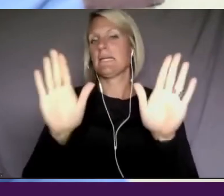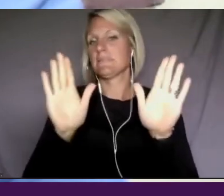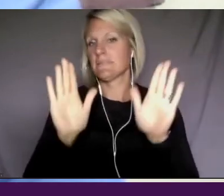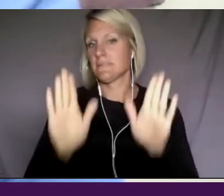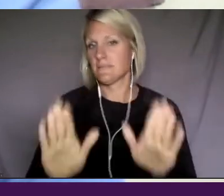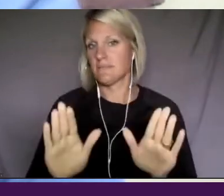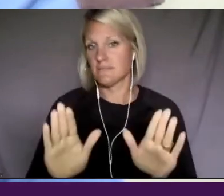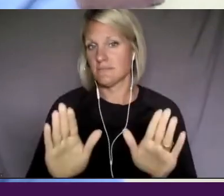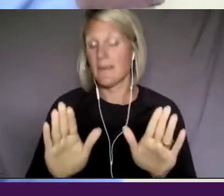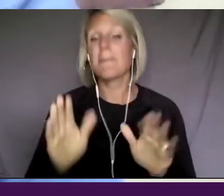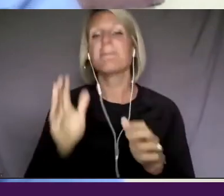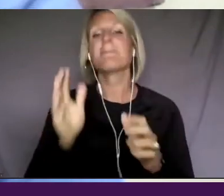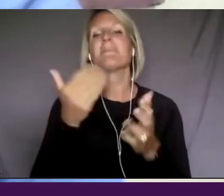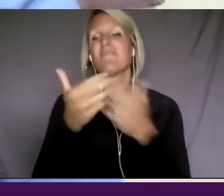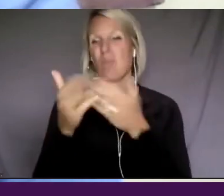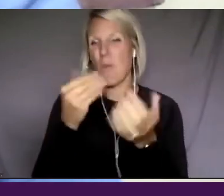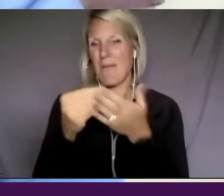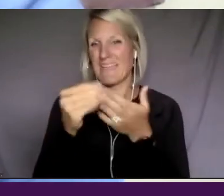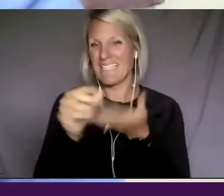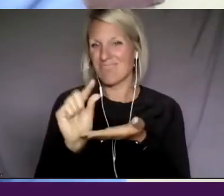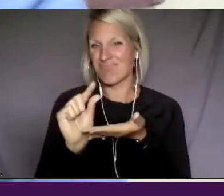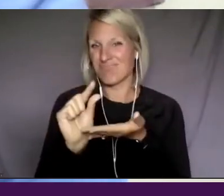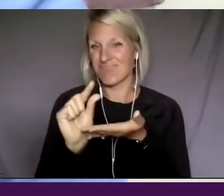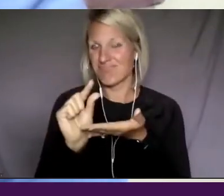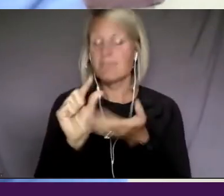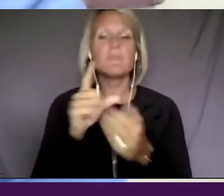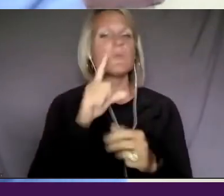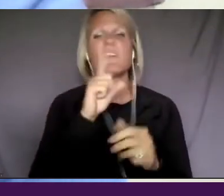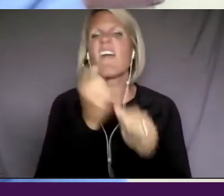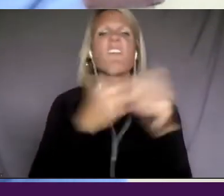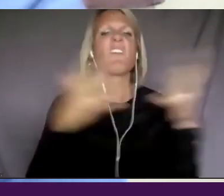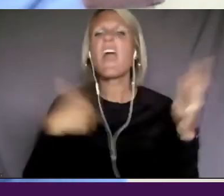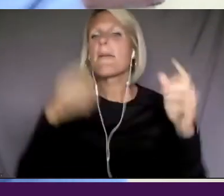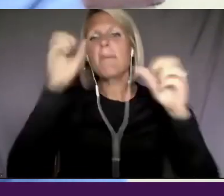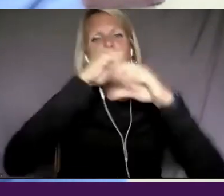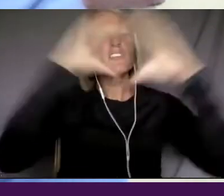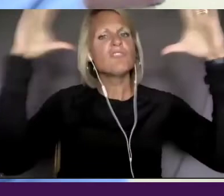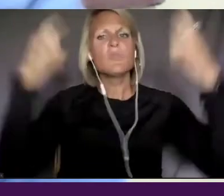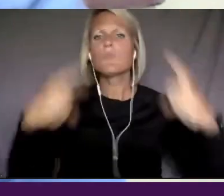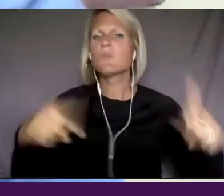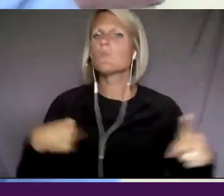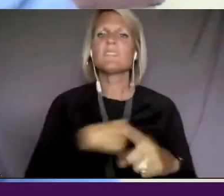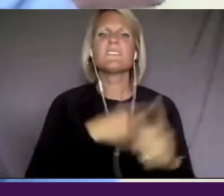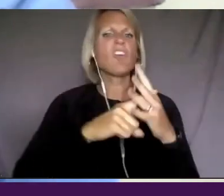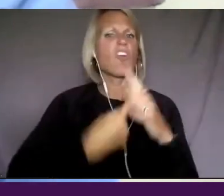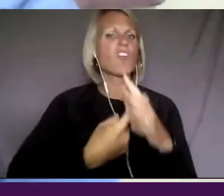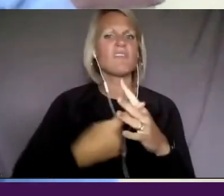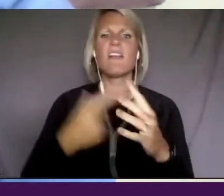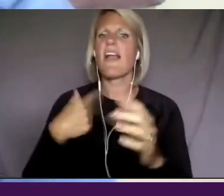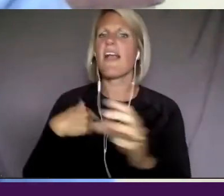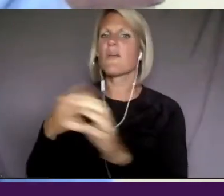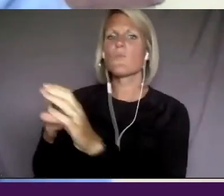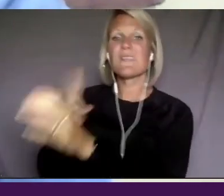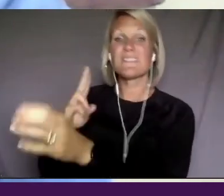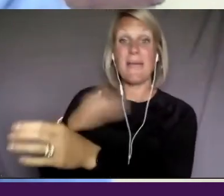the budget. It is everything I imagined when I, when I, uh, quit my, uh, career as a psychiatrist